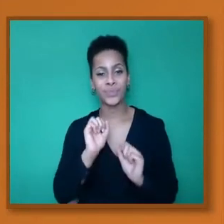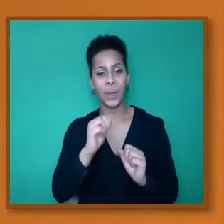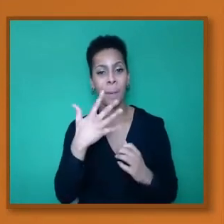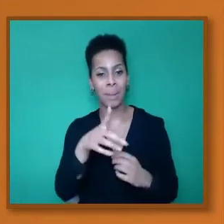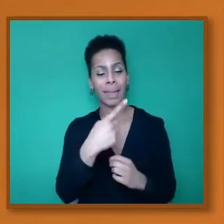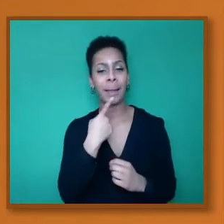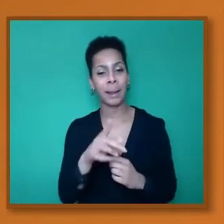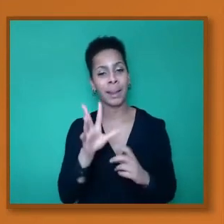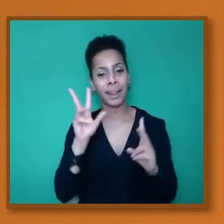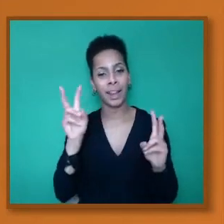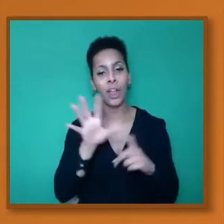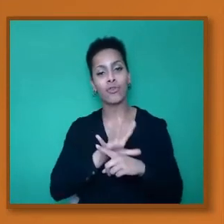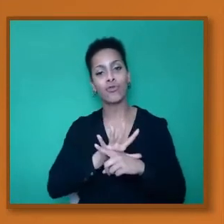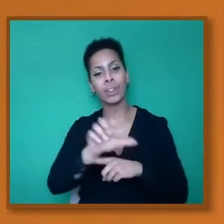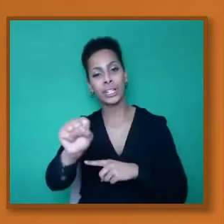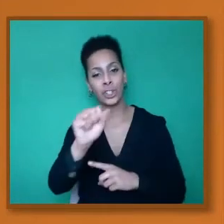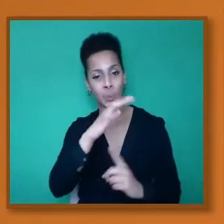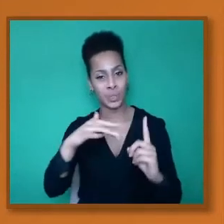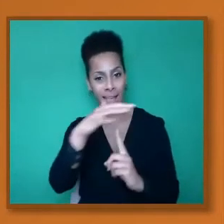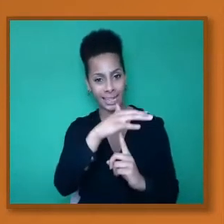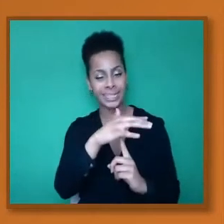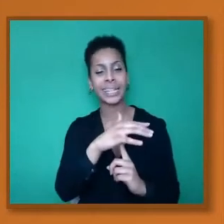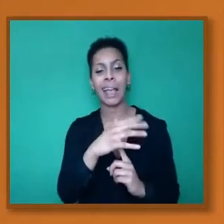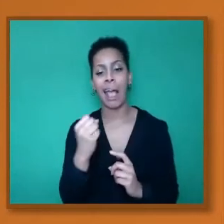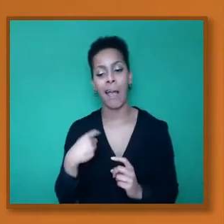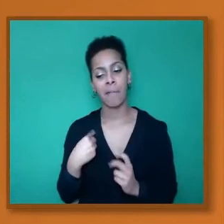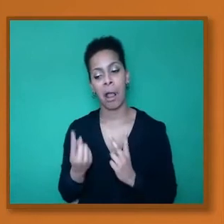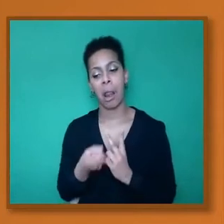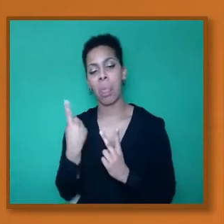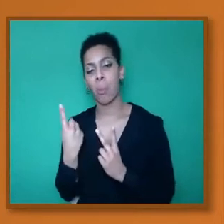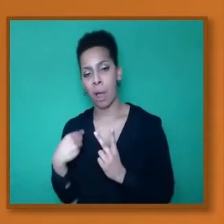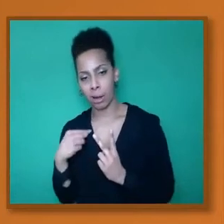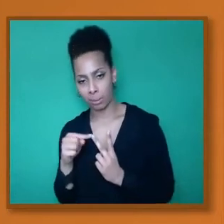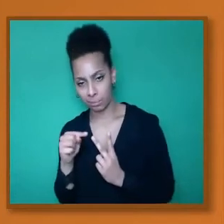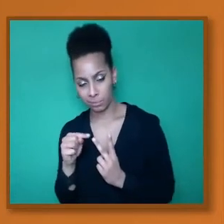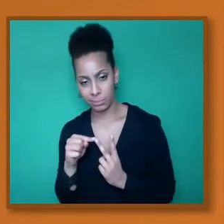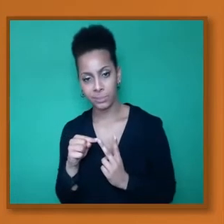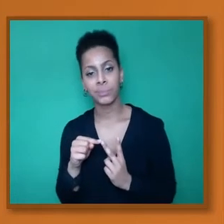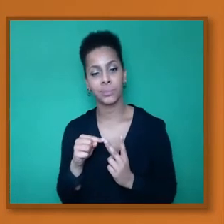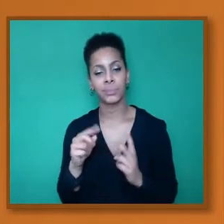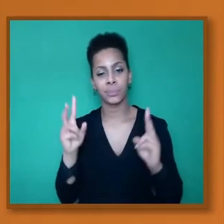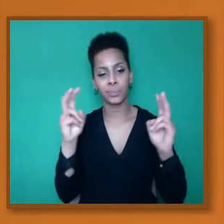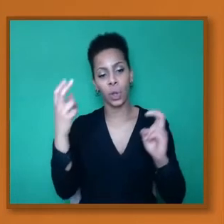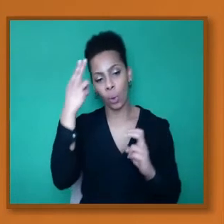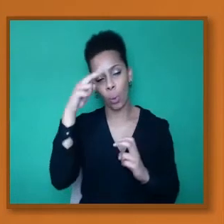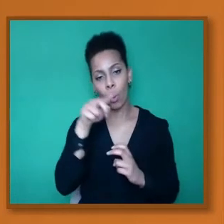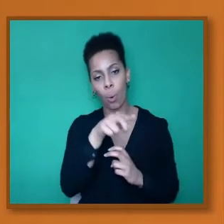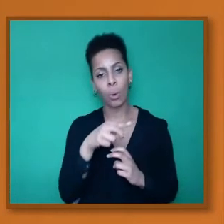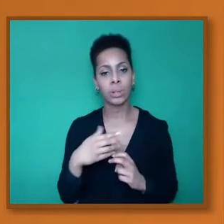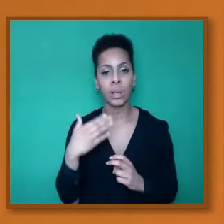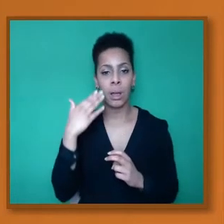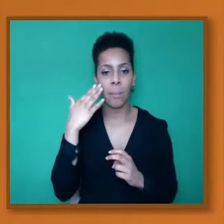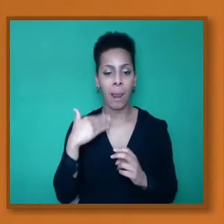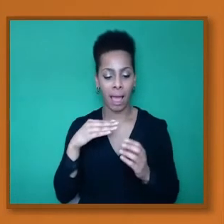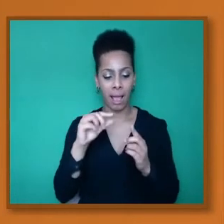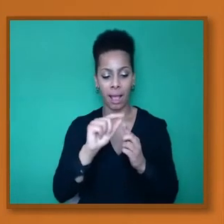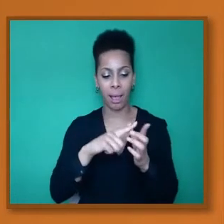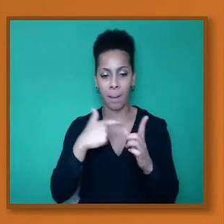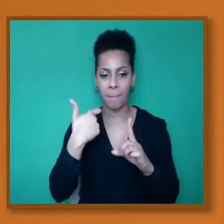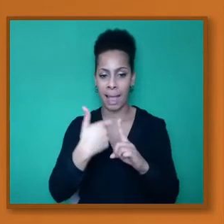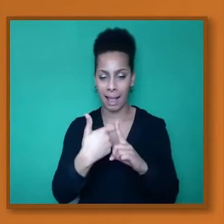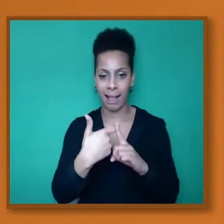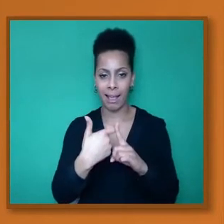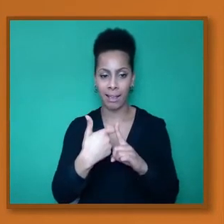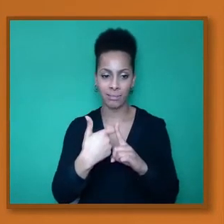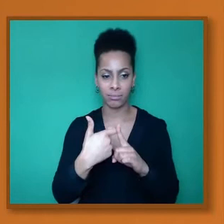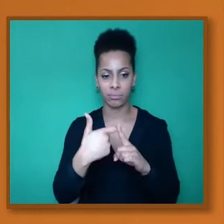side, if you put up the slide again, you've got Blackpack, Success Secrets. So we, so